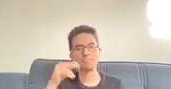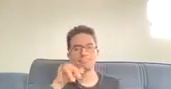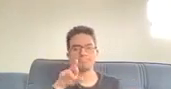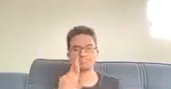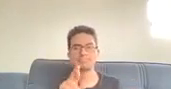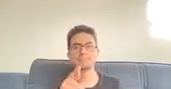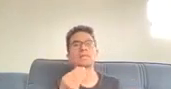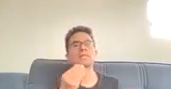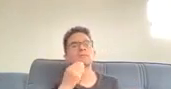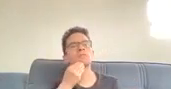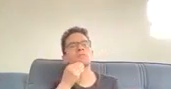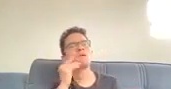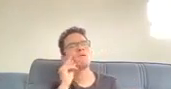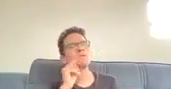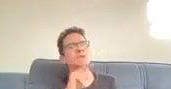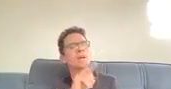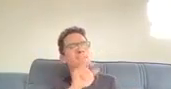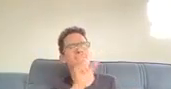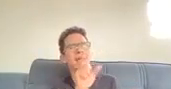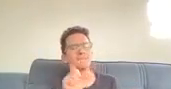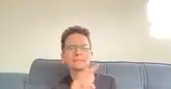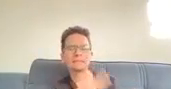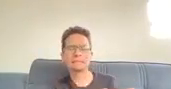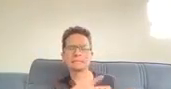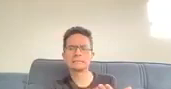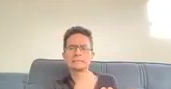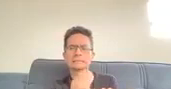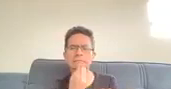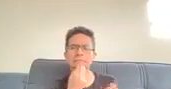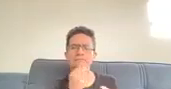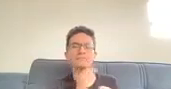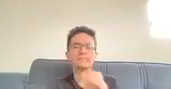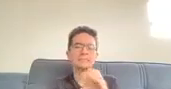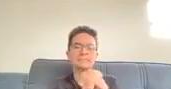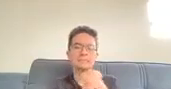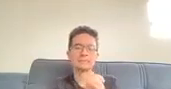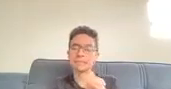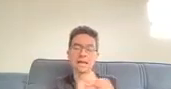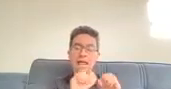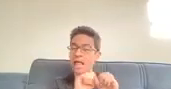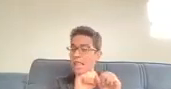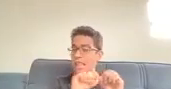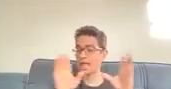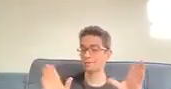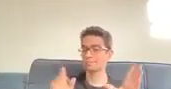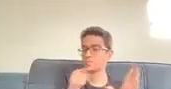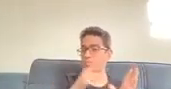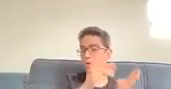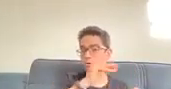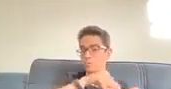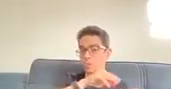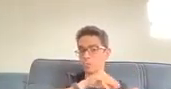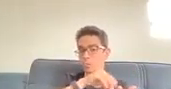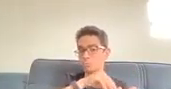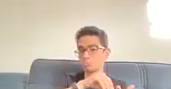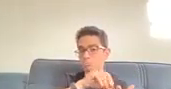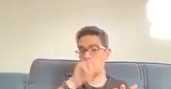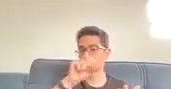couldn't say it very clearly. And so she just repeated it for the for the clerk.